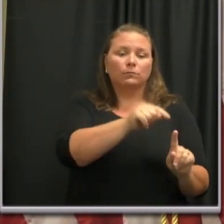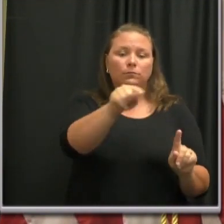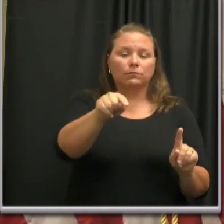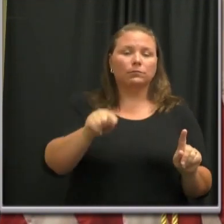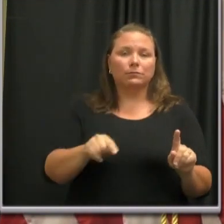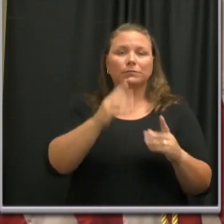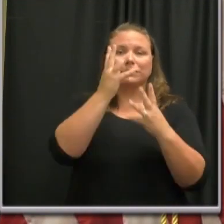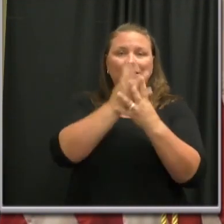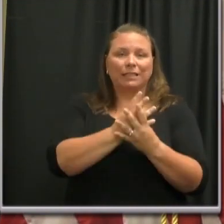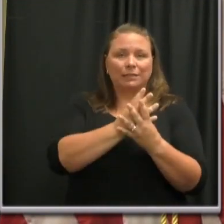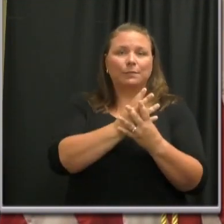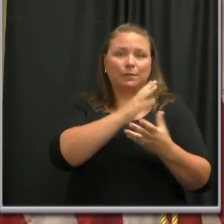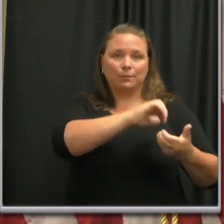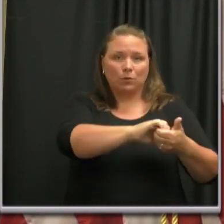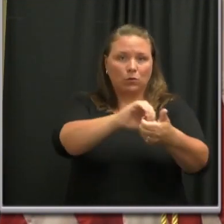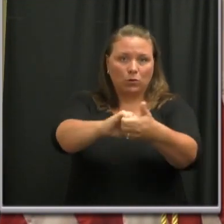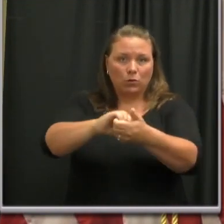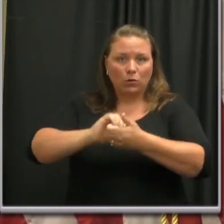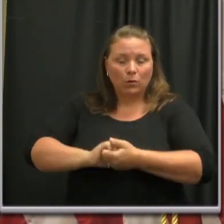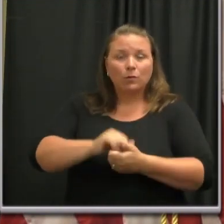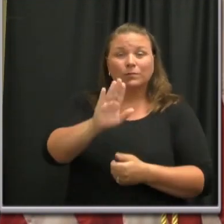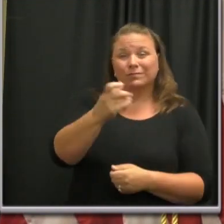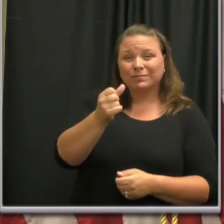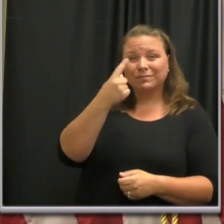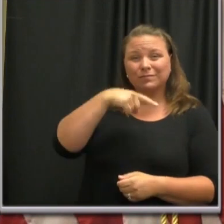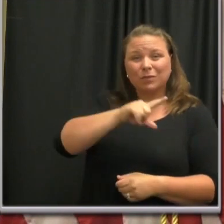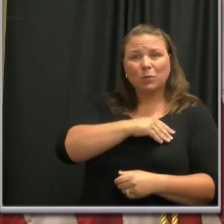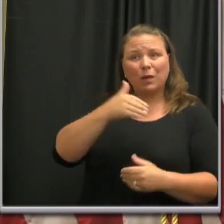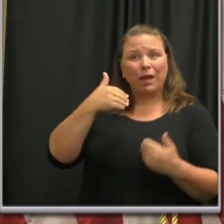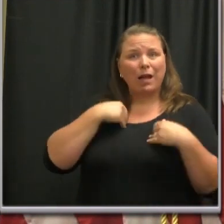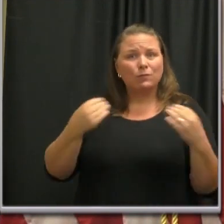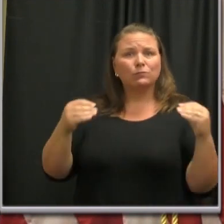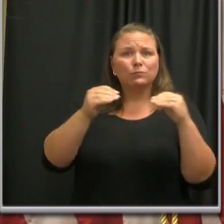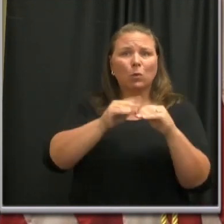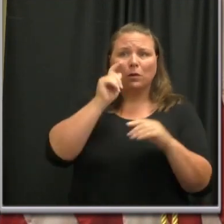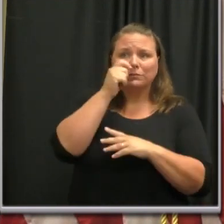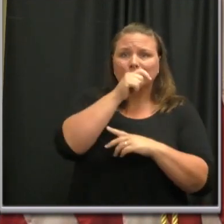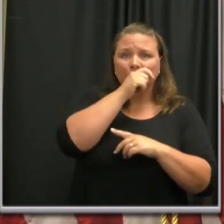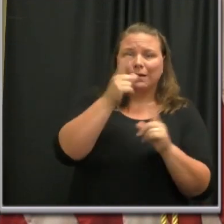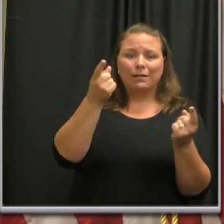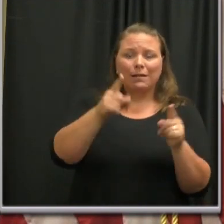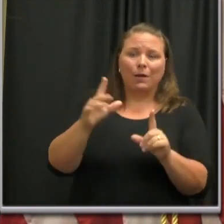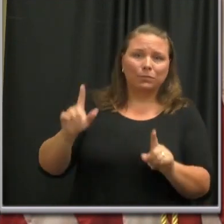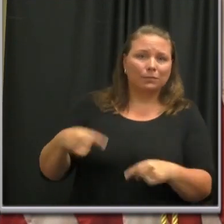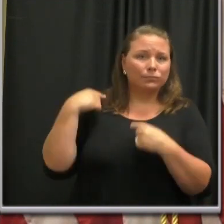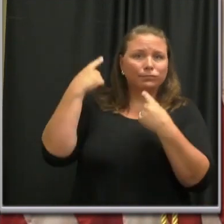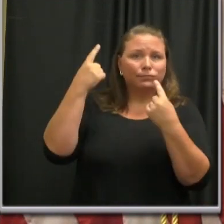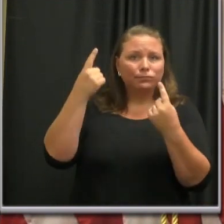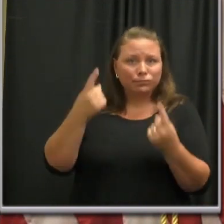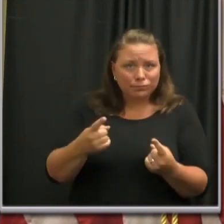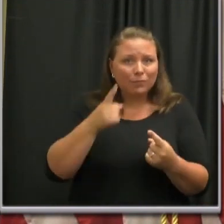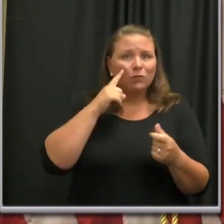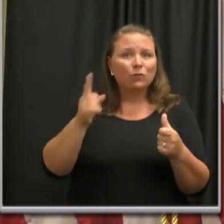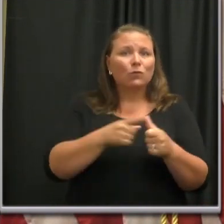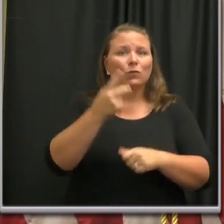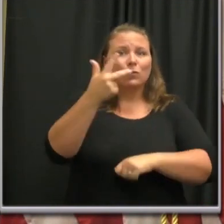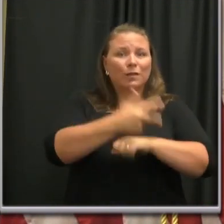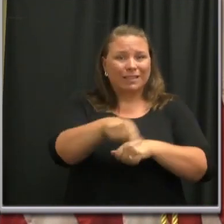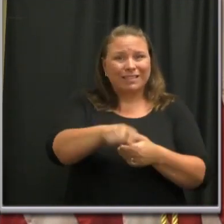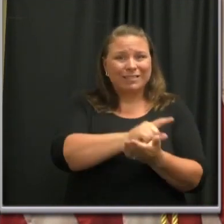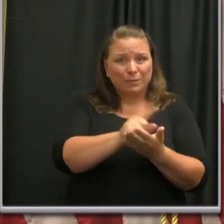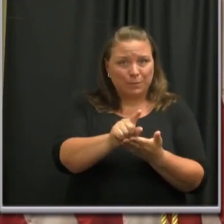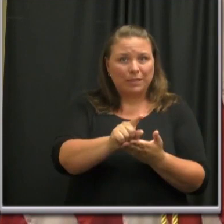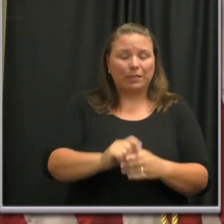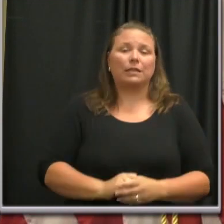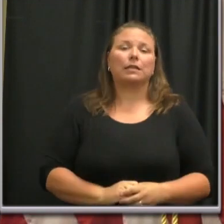assessment partners. In fact, we've tested record numbers of Nashvillians at our community assessment centers over the first three days of this week.